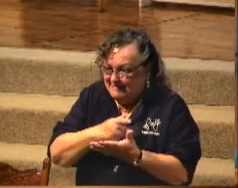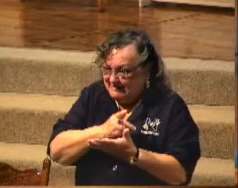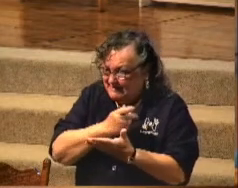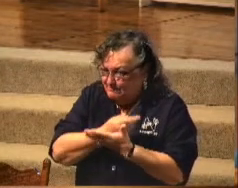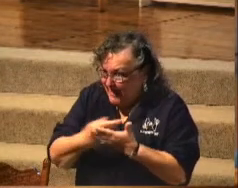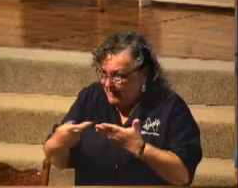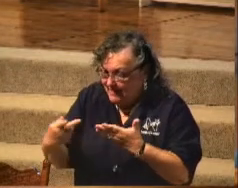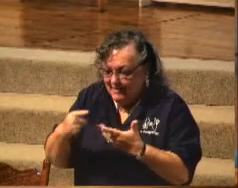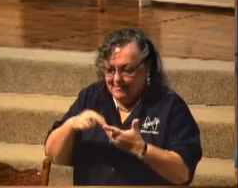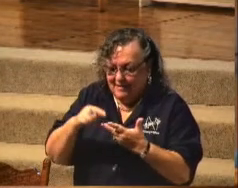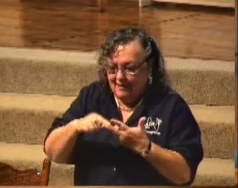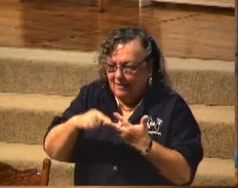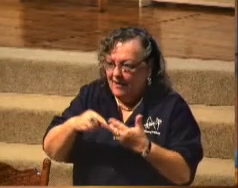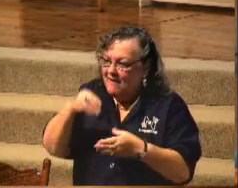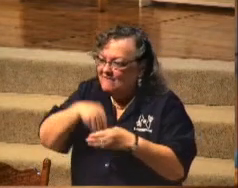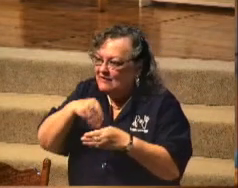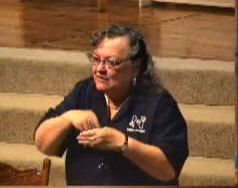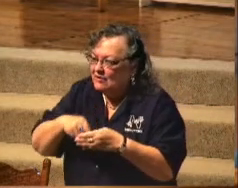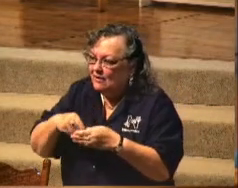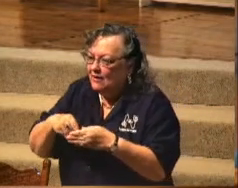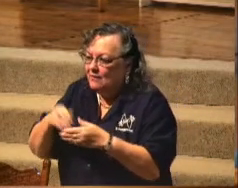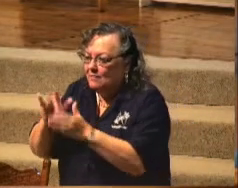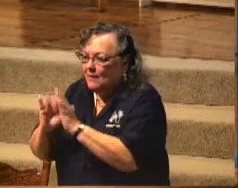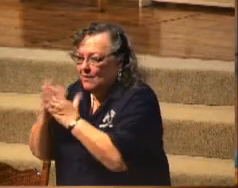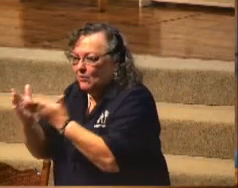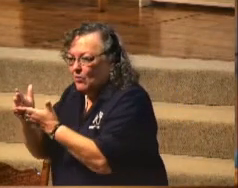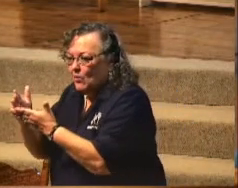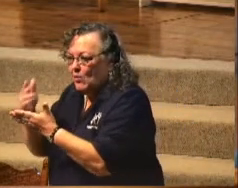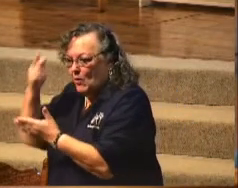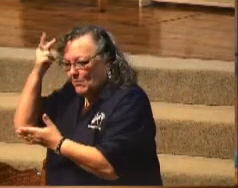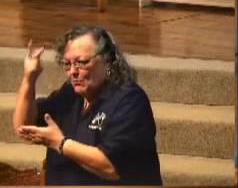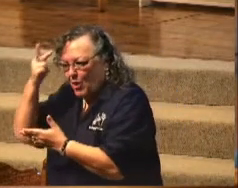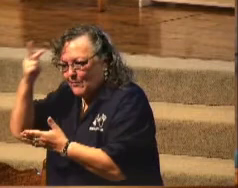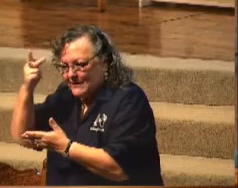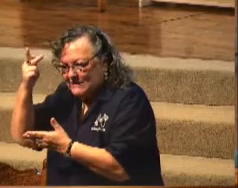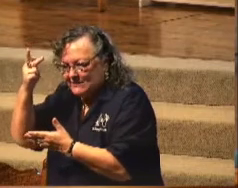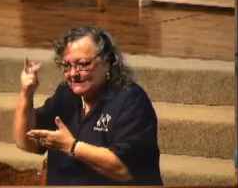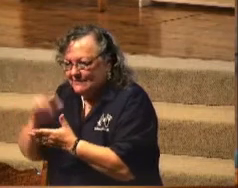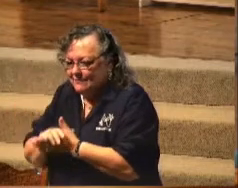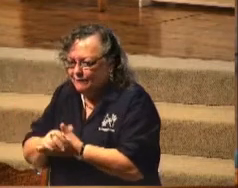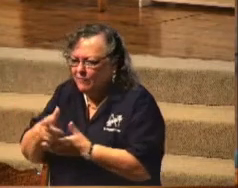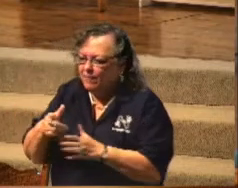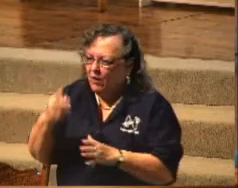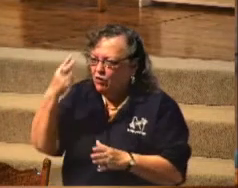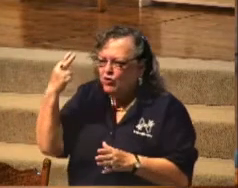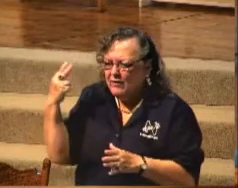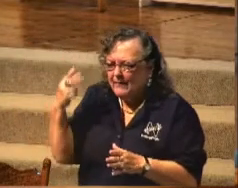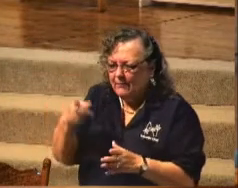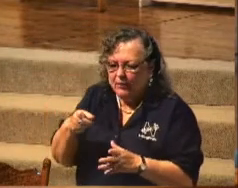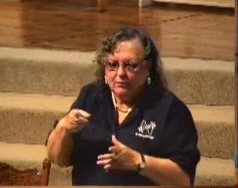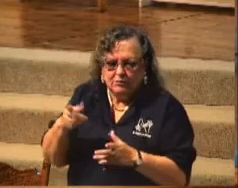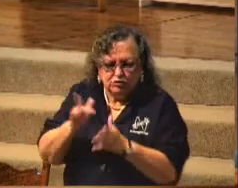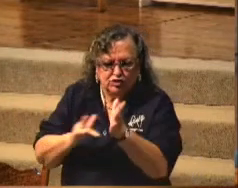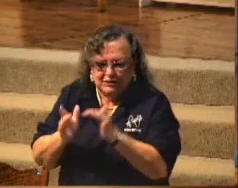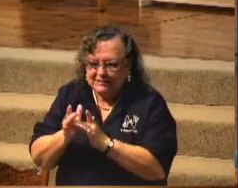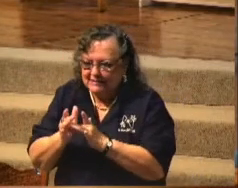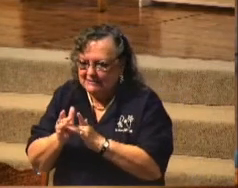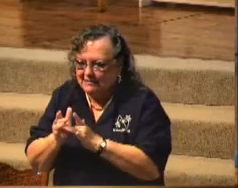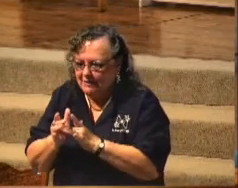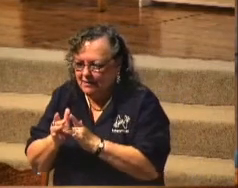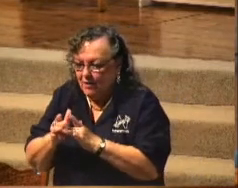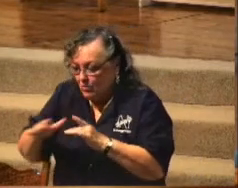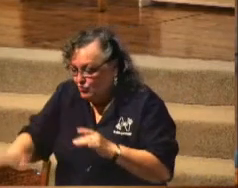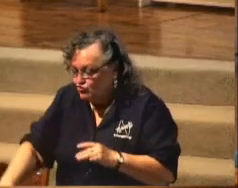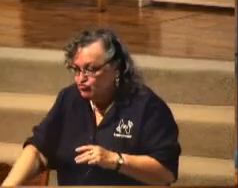pride, invest your life in scriptural purpose. Do you remember when Jesus, as a growing